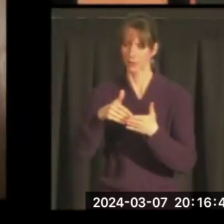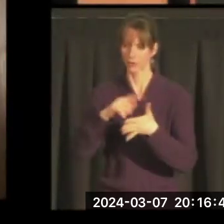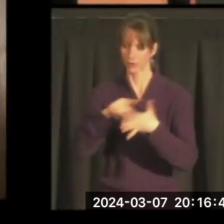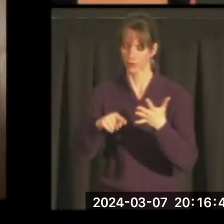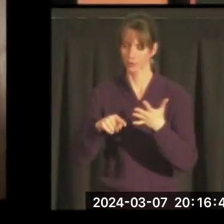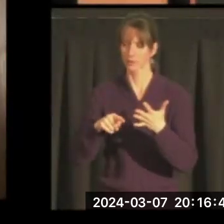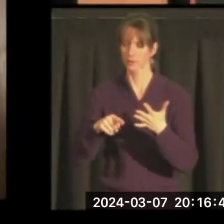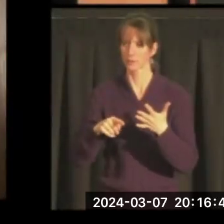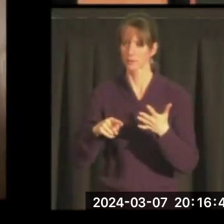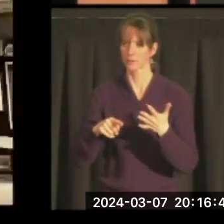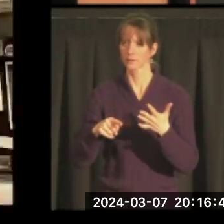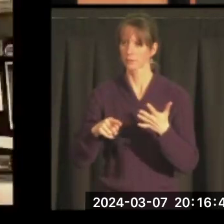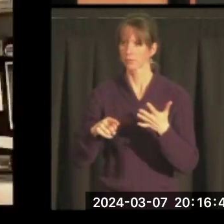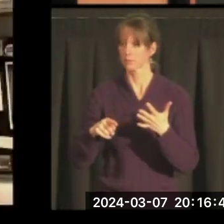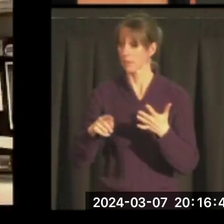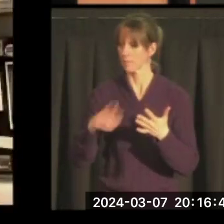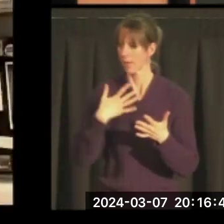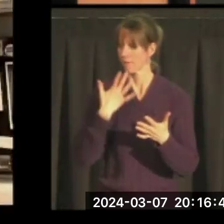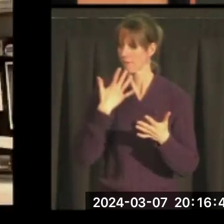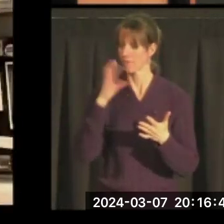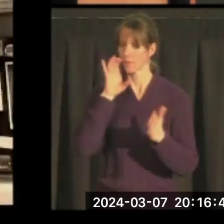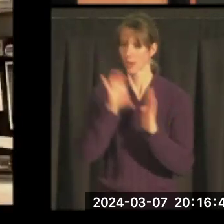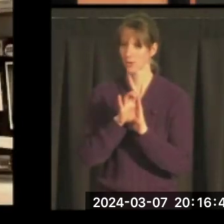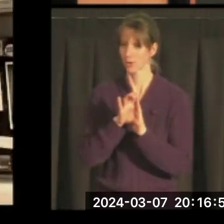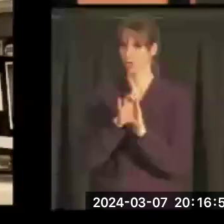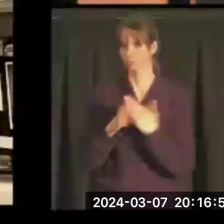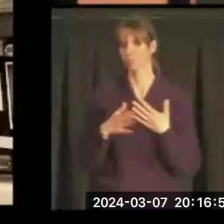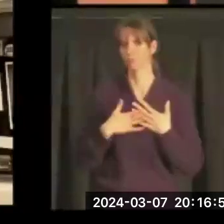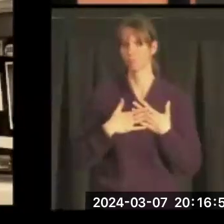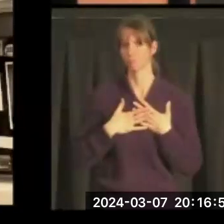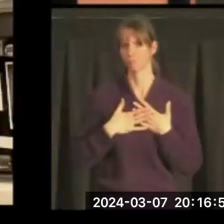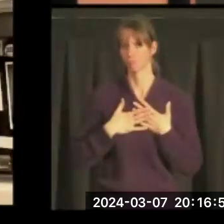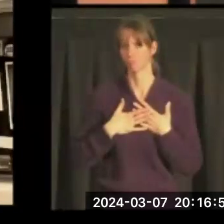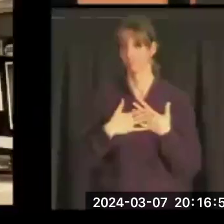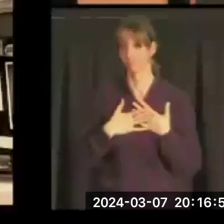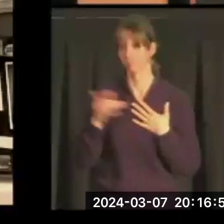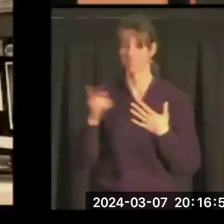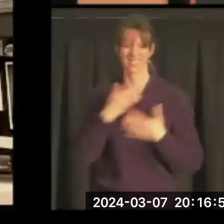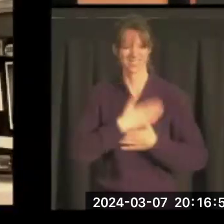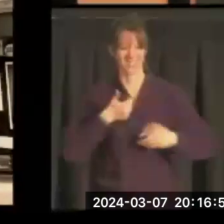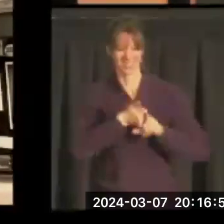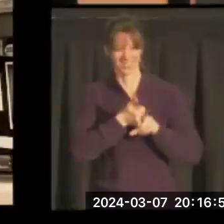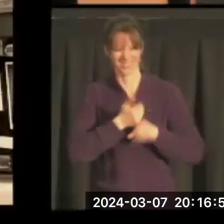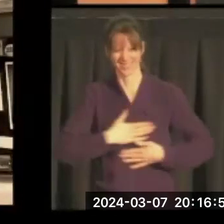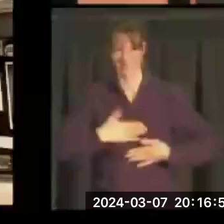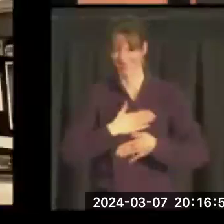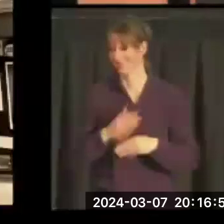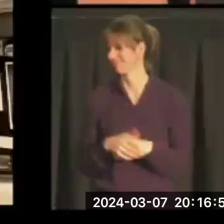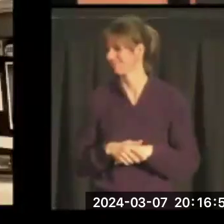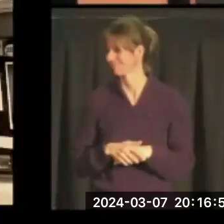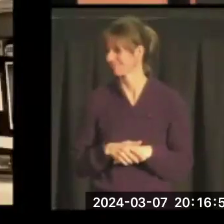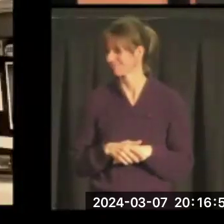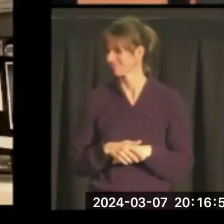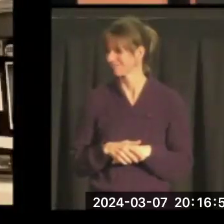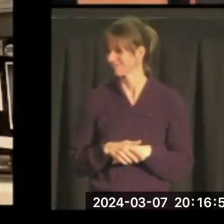And in maybe one of my favorite pictures, she's having a good time, right? And